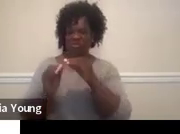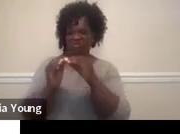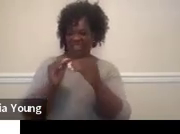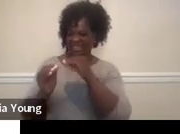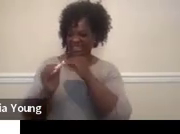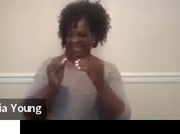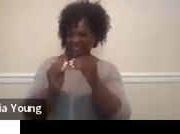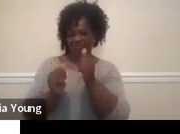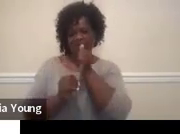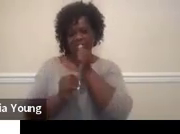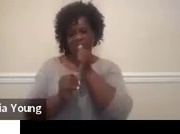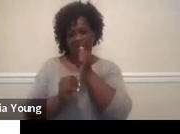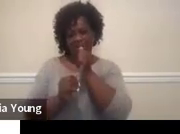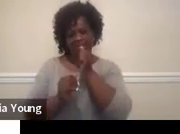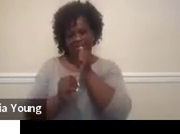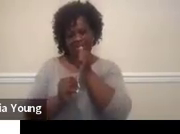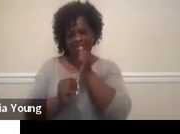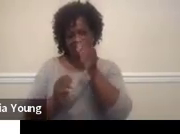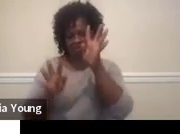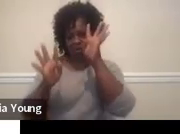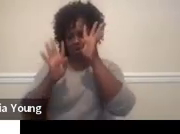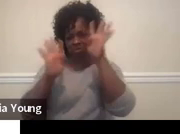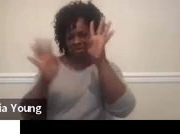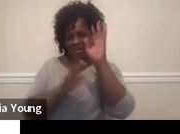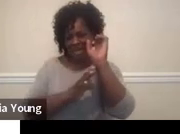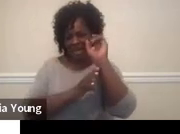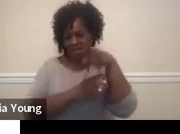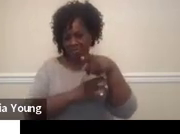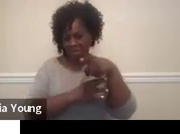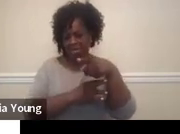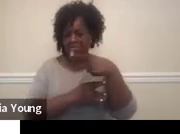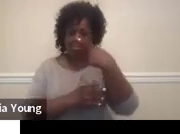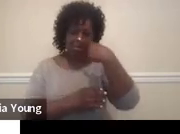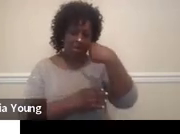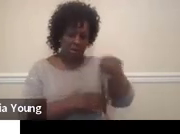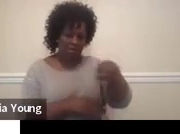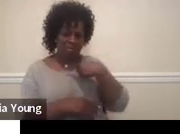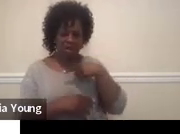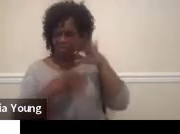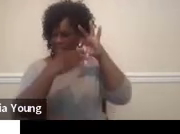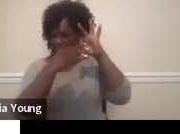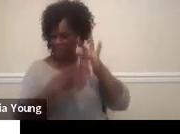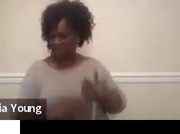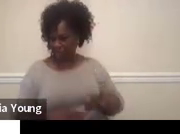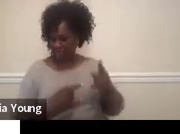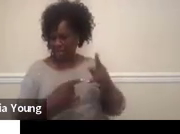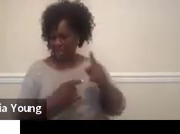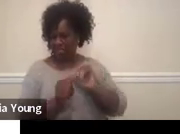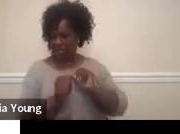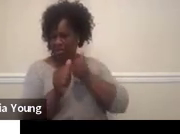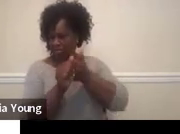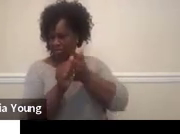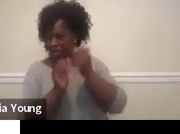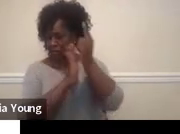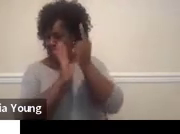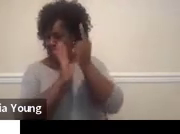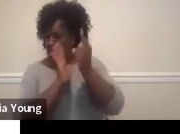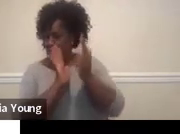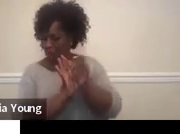But if it's a pretend IEP goal, then we can just give you feedback about compliance and everybody's happy.